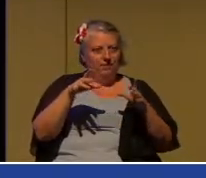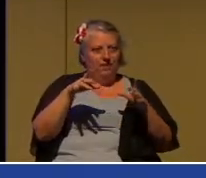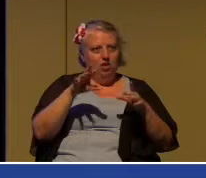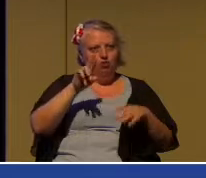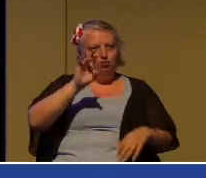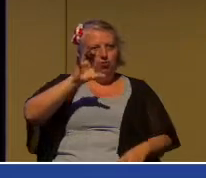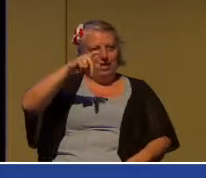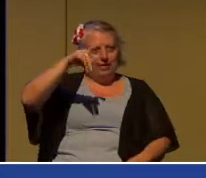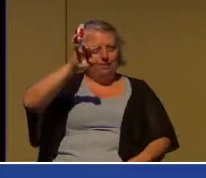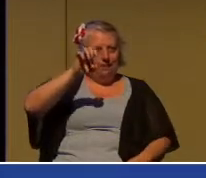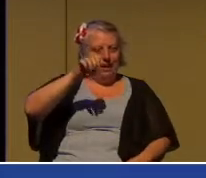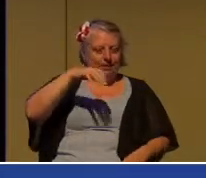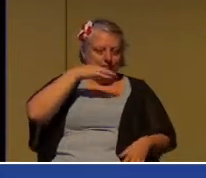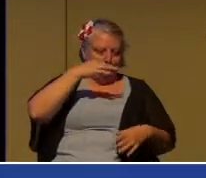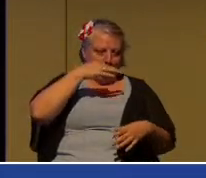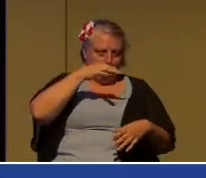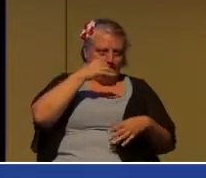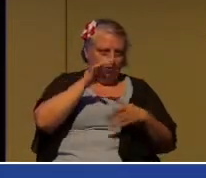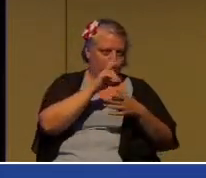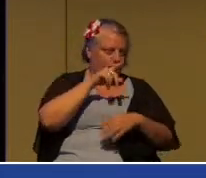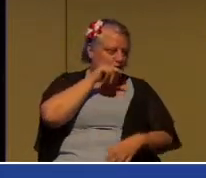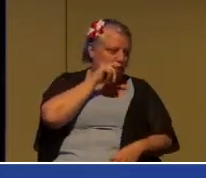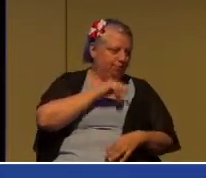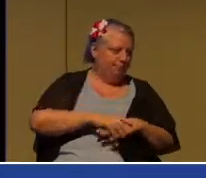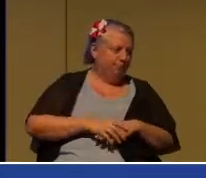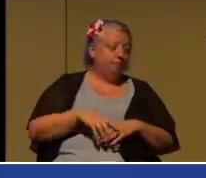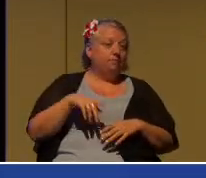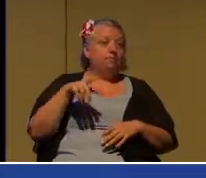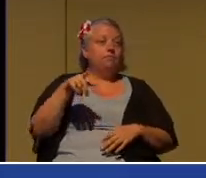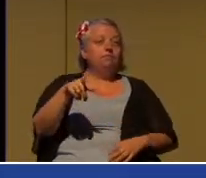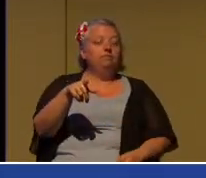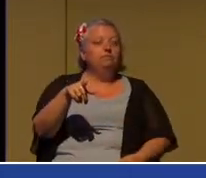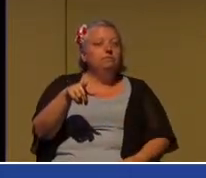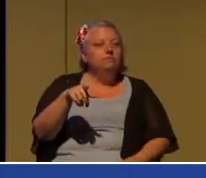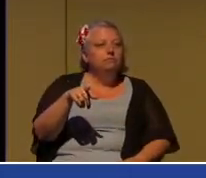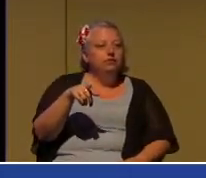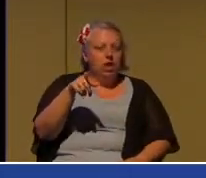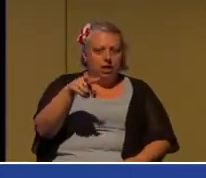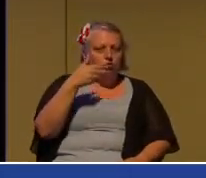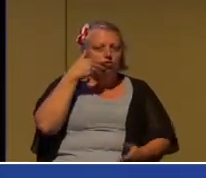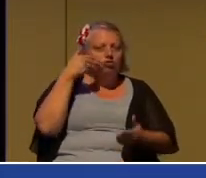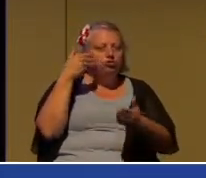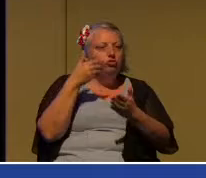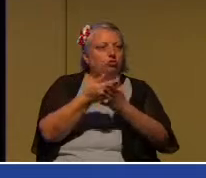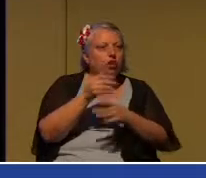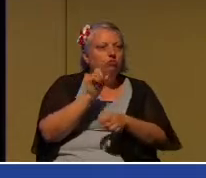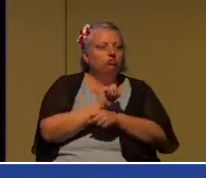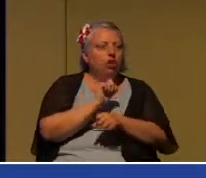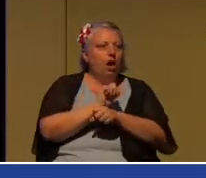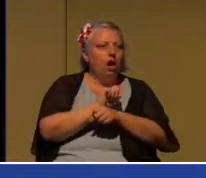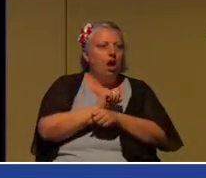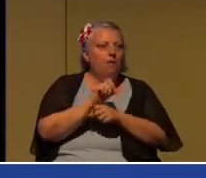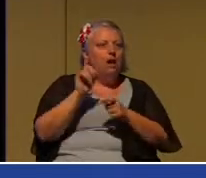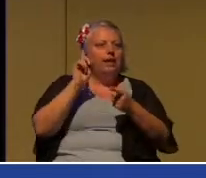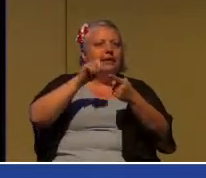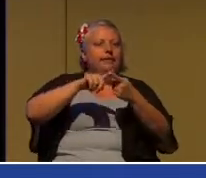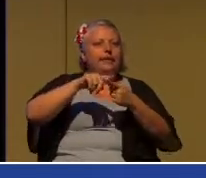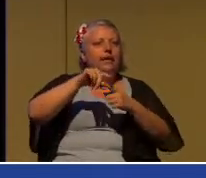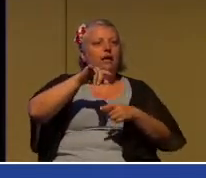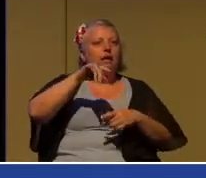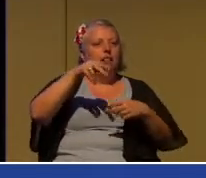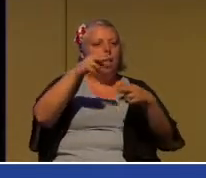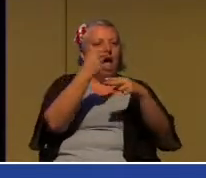-1950s when Interstate 75 bypassed his little community and his business went down the Tudors.